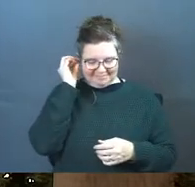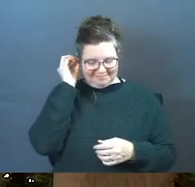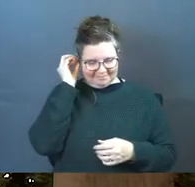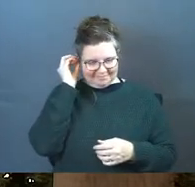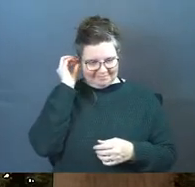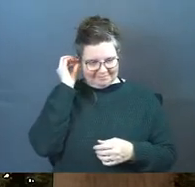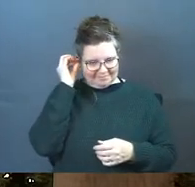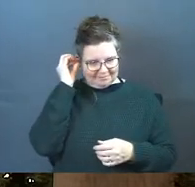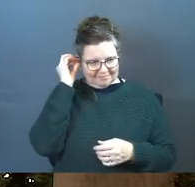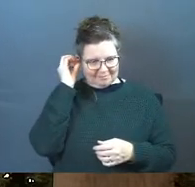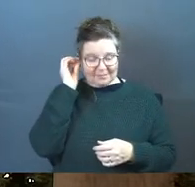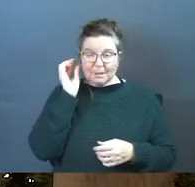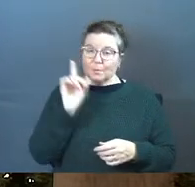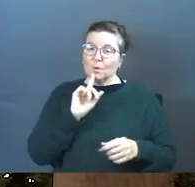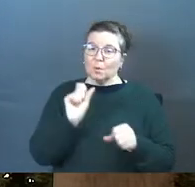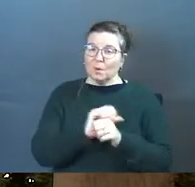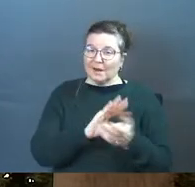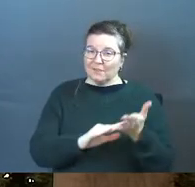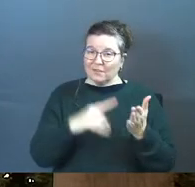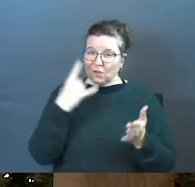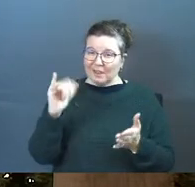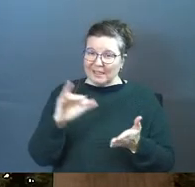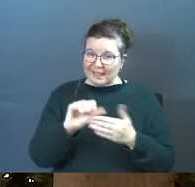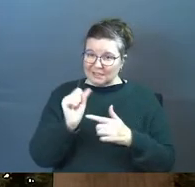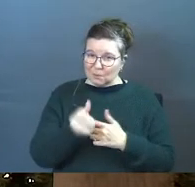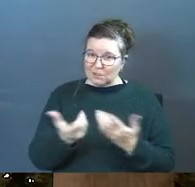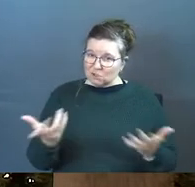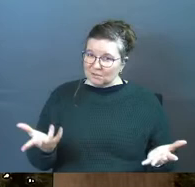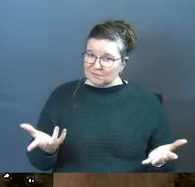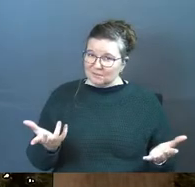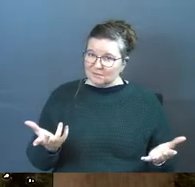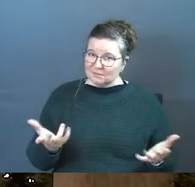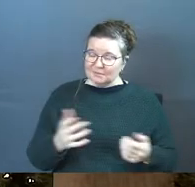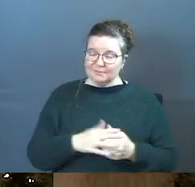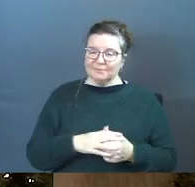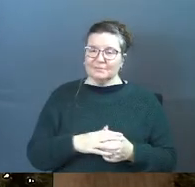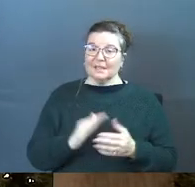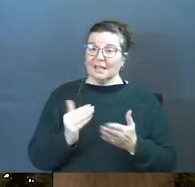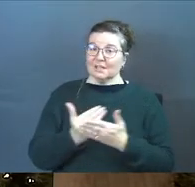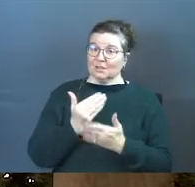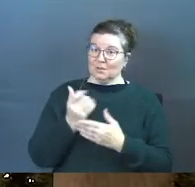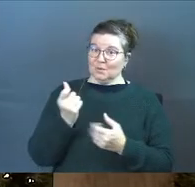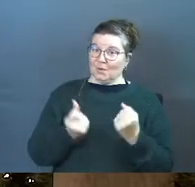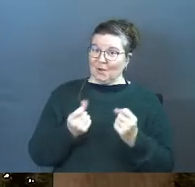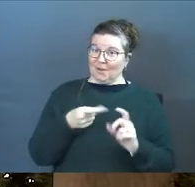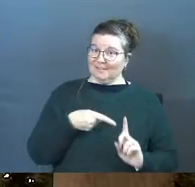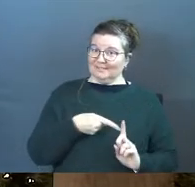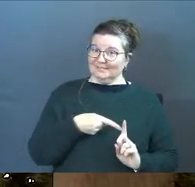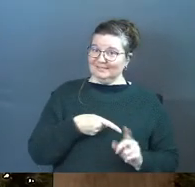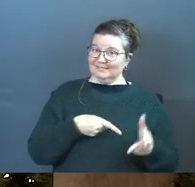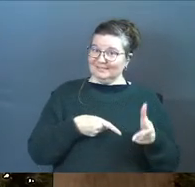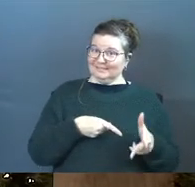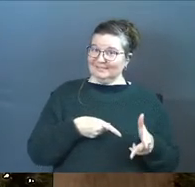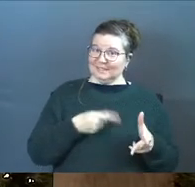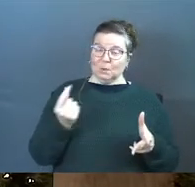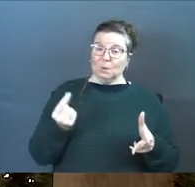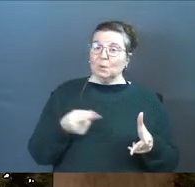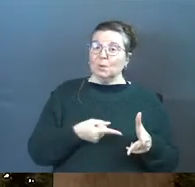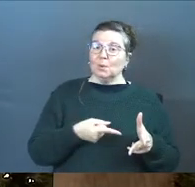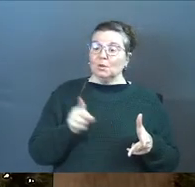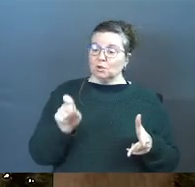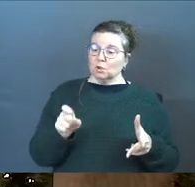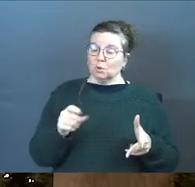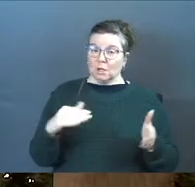But what does forgiveness actually look like in that situation? It's a new car. And so what can you do?